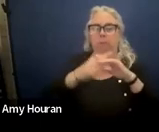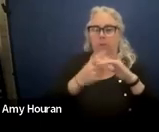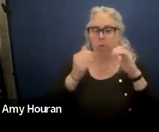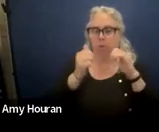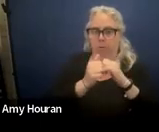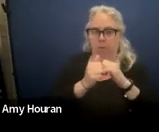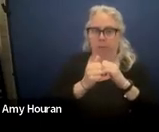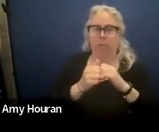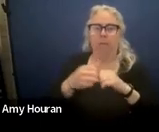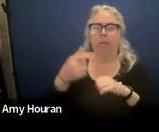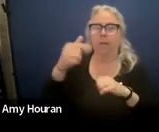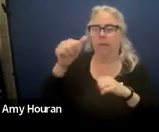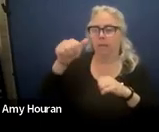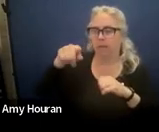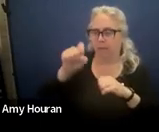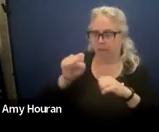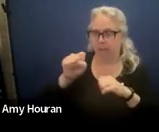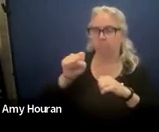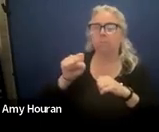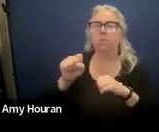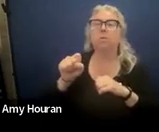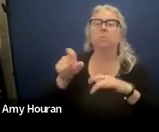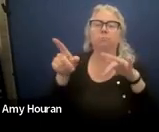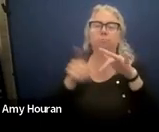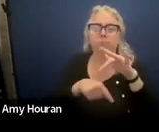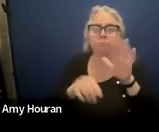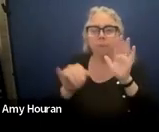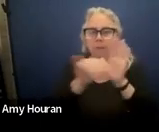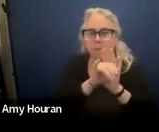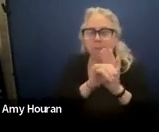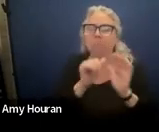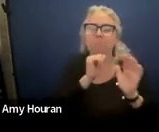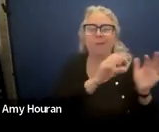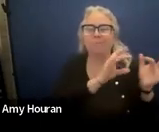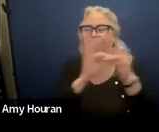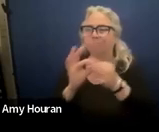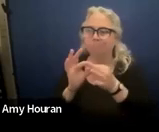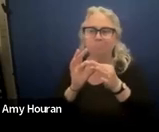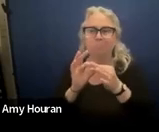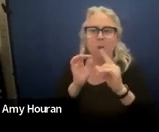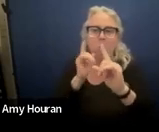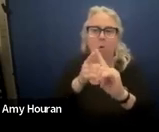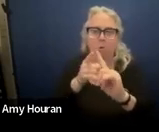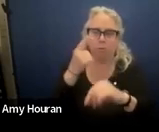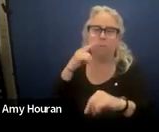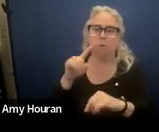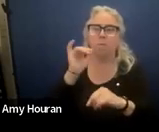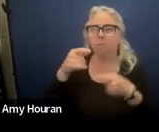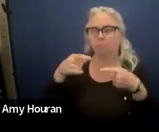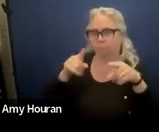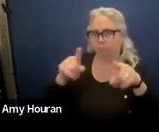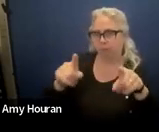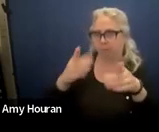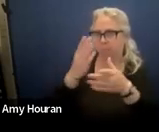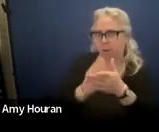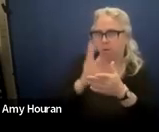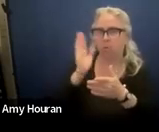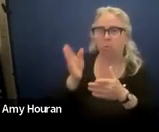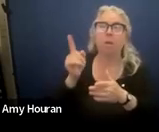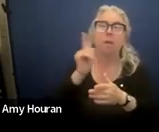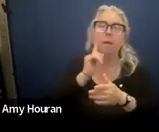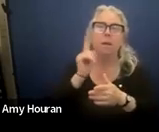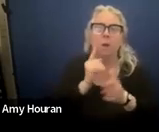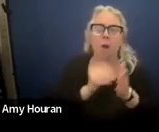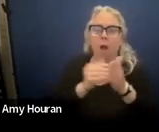gaps being identified that there are no corresponding goals for that's that alignment piece you guys are gonna hear us say